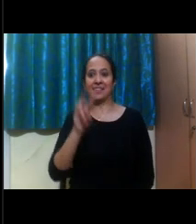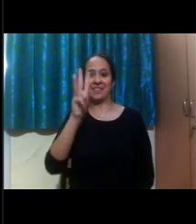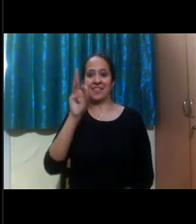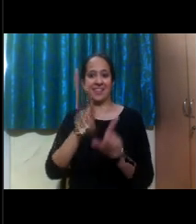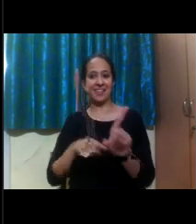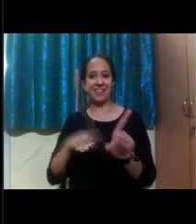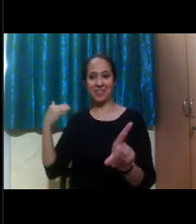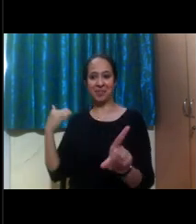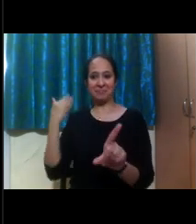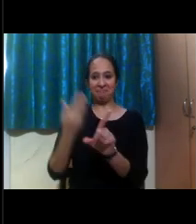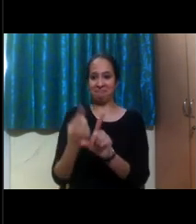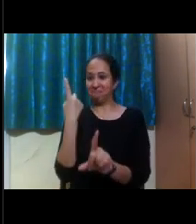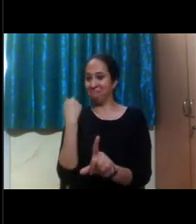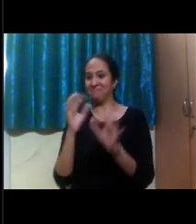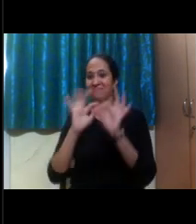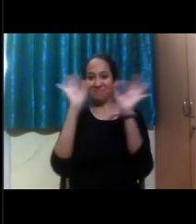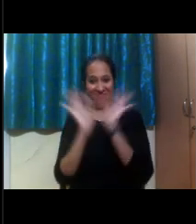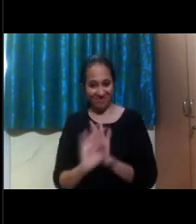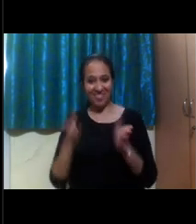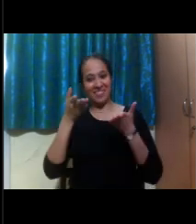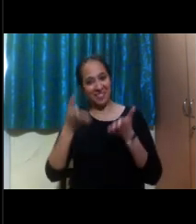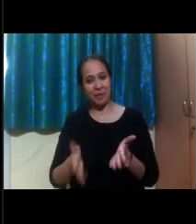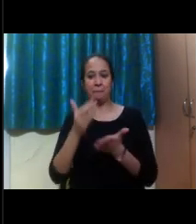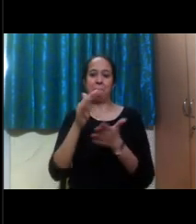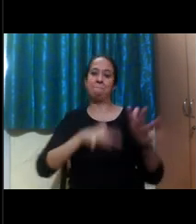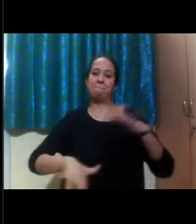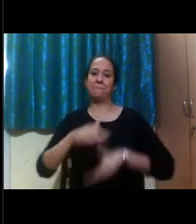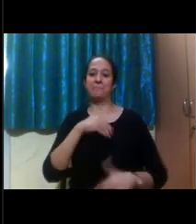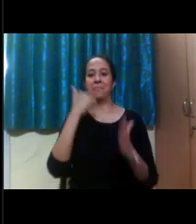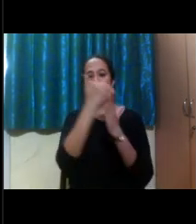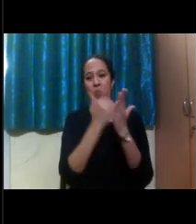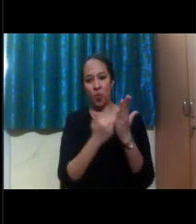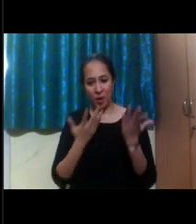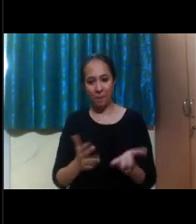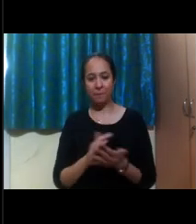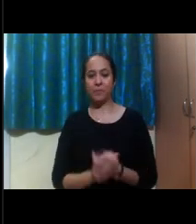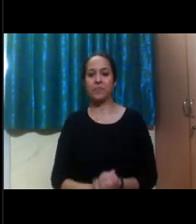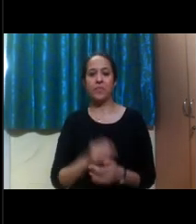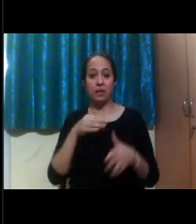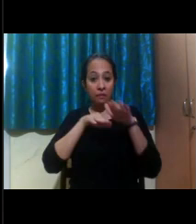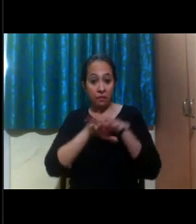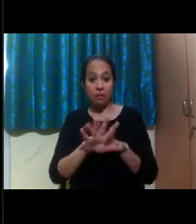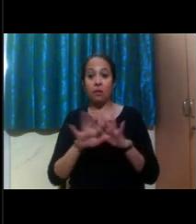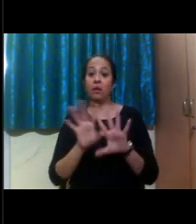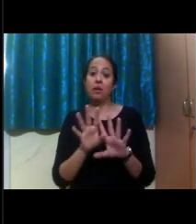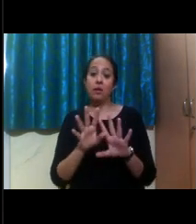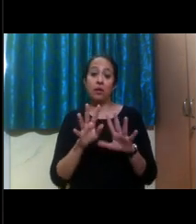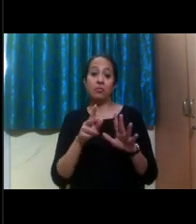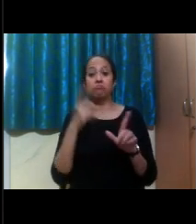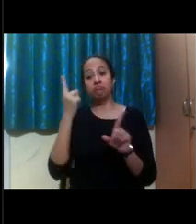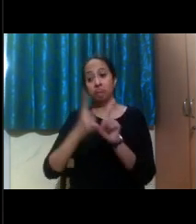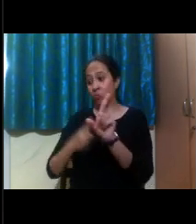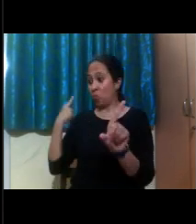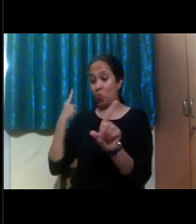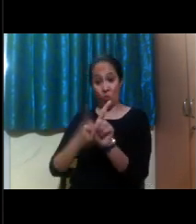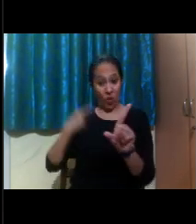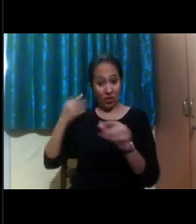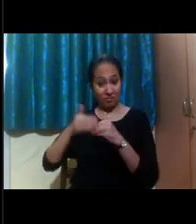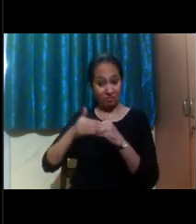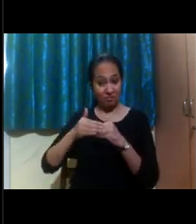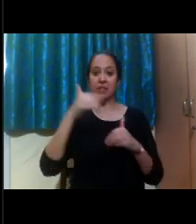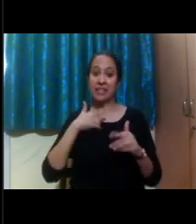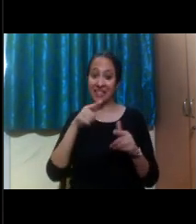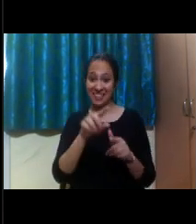this event is happening today, but there's many activities that are happening throughout the whole year to celebrate this 30th anniversary.